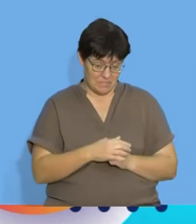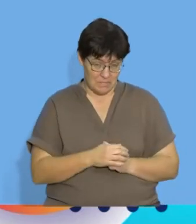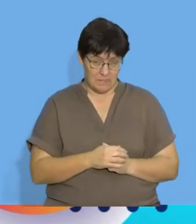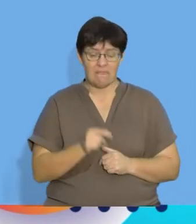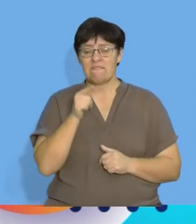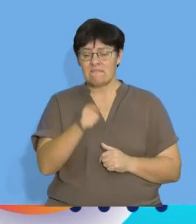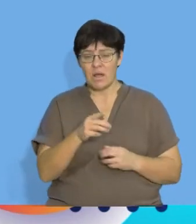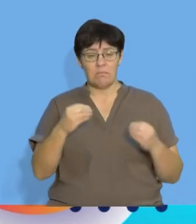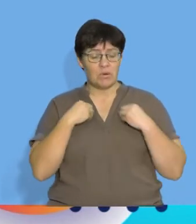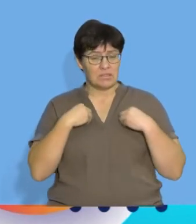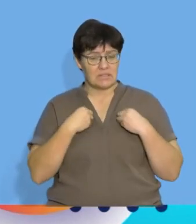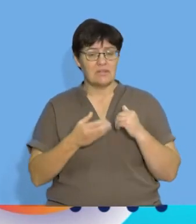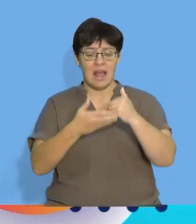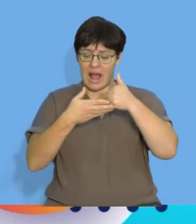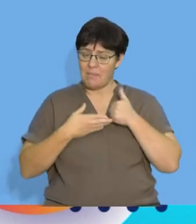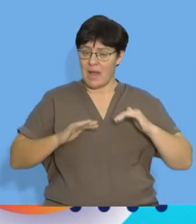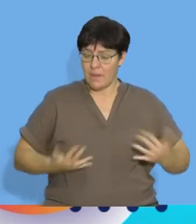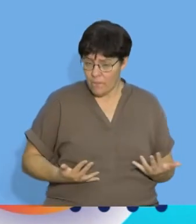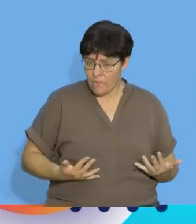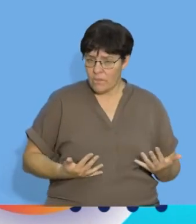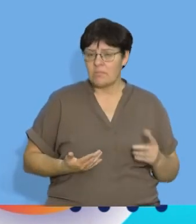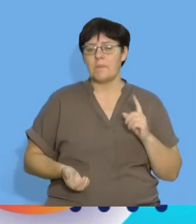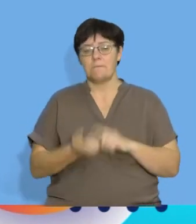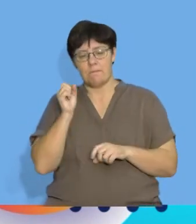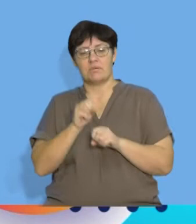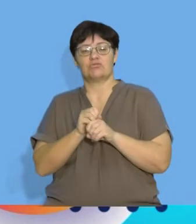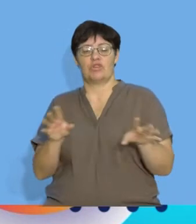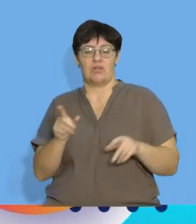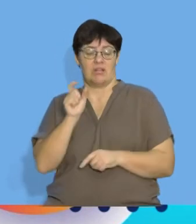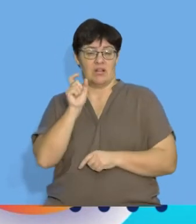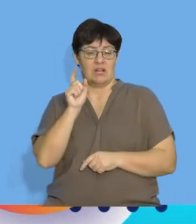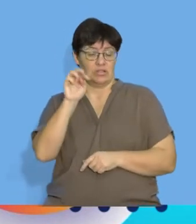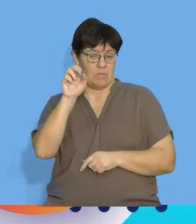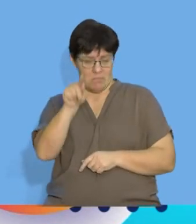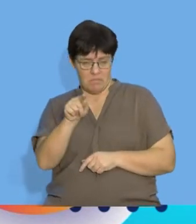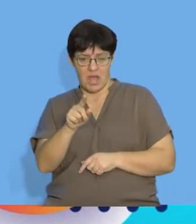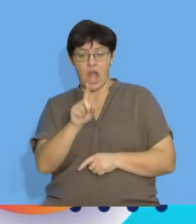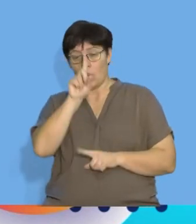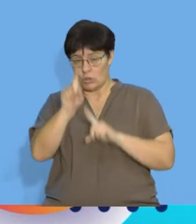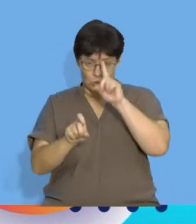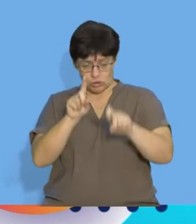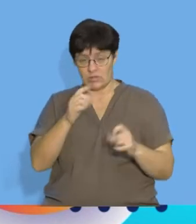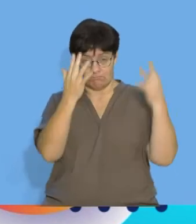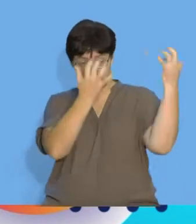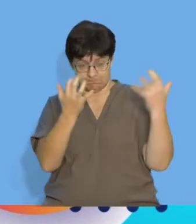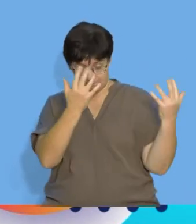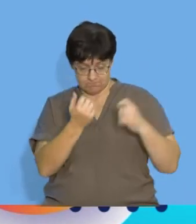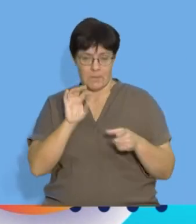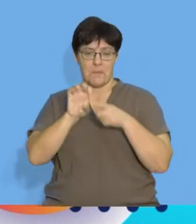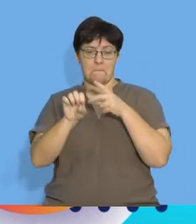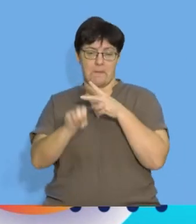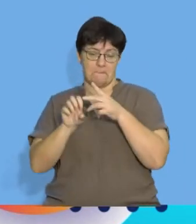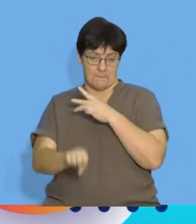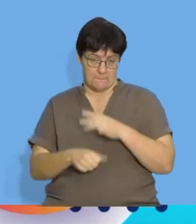arithmetic sequence and this property can help me with finding general terms and answering specific questions with arithmetic